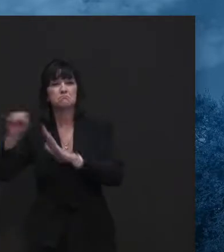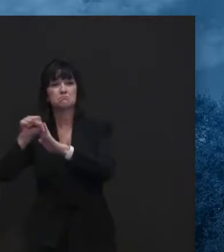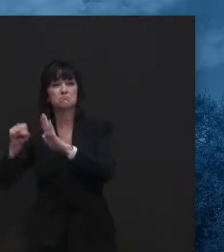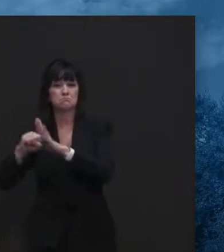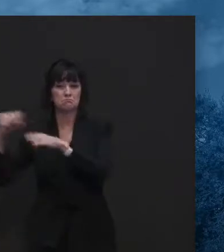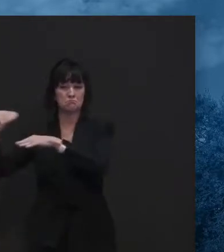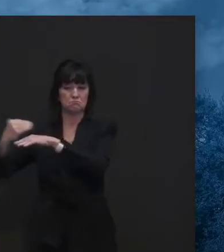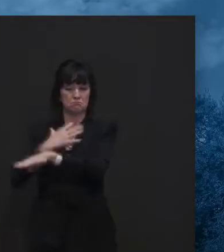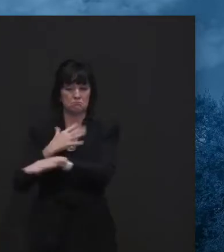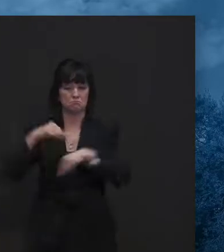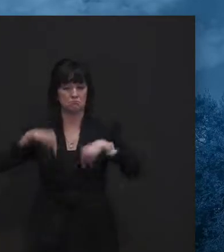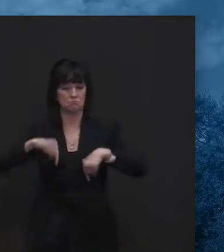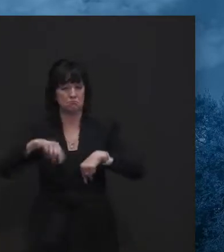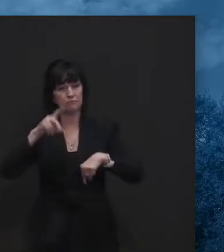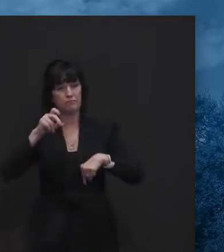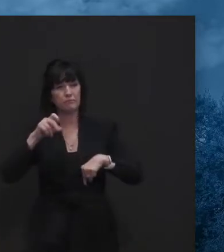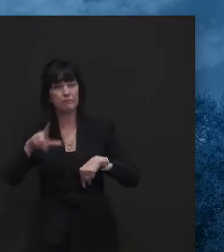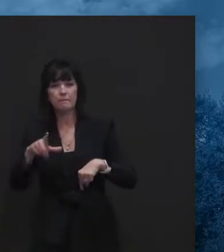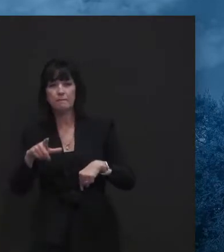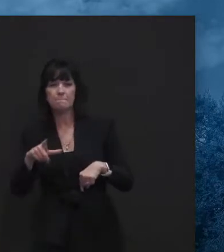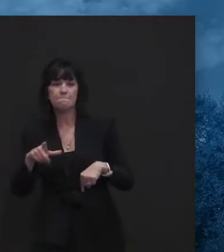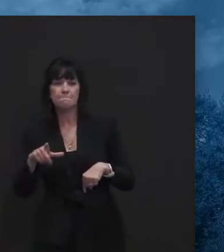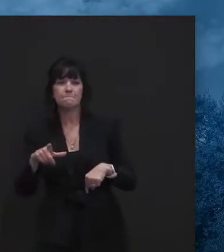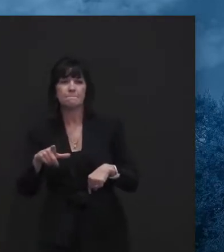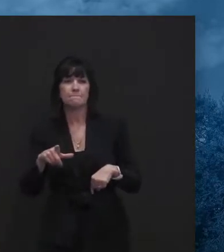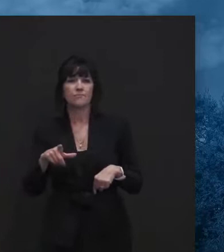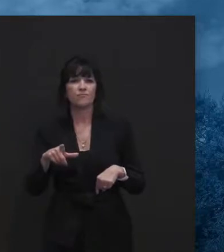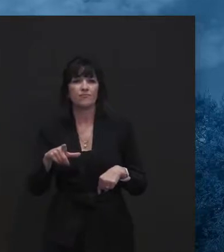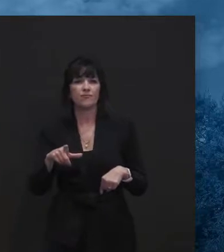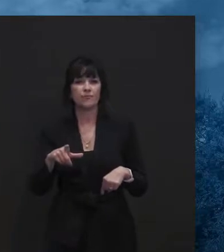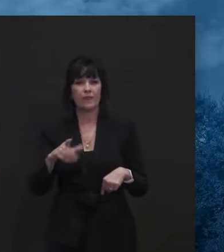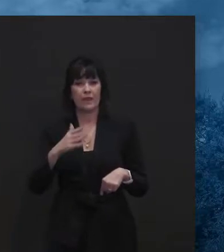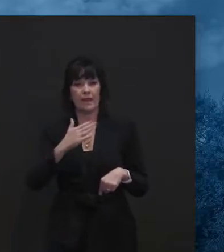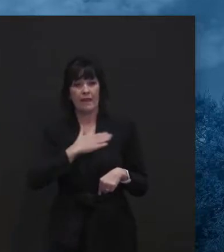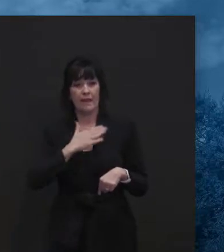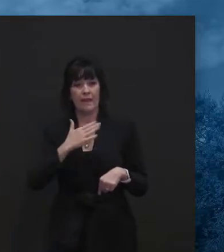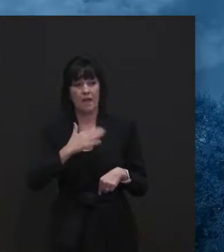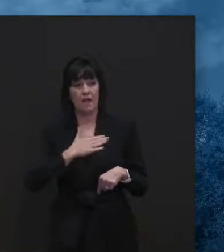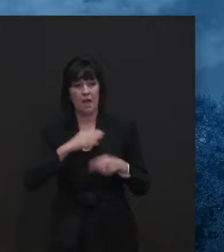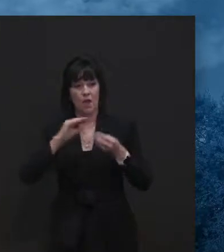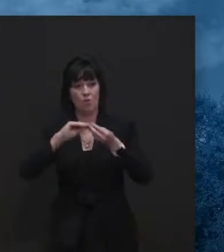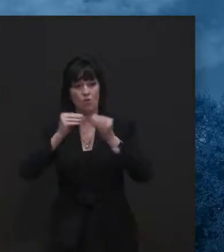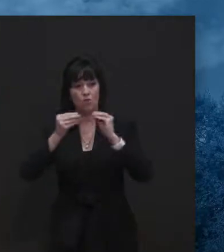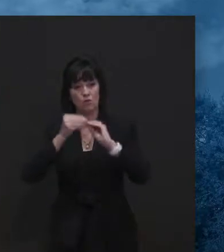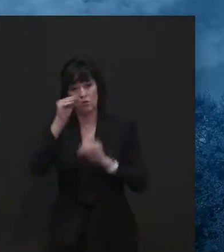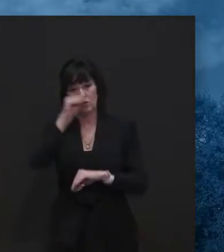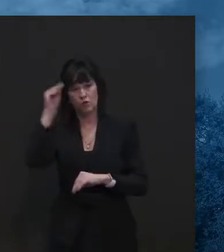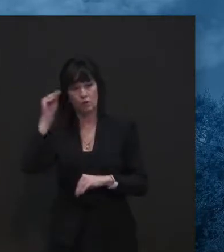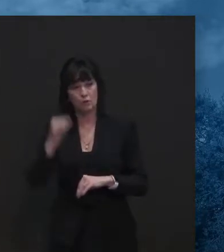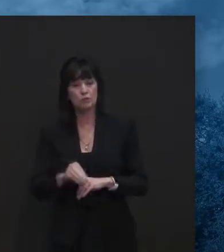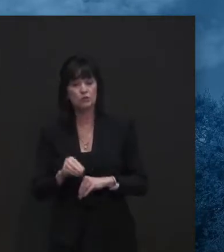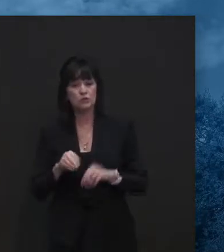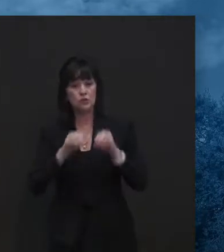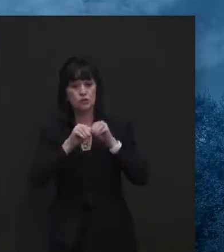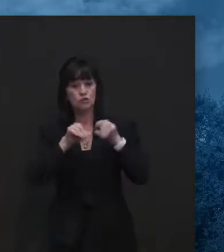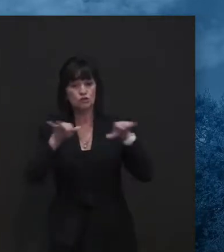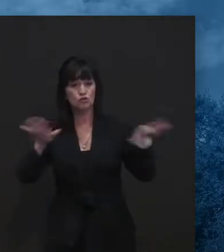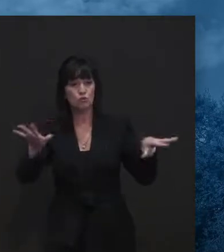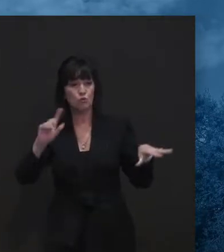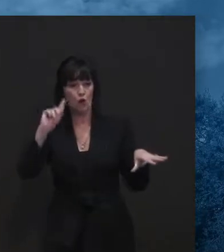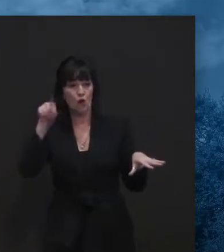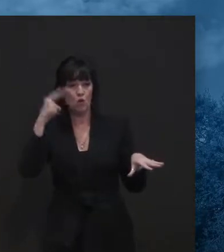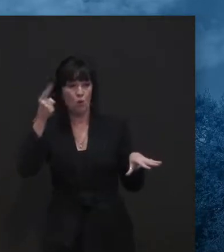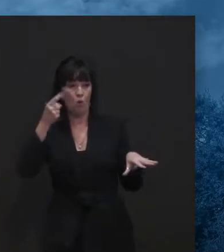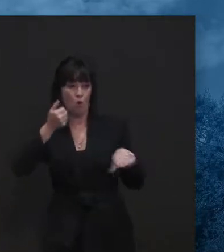that the level of spread was serious and not just localized here in Delaware. In fact, it's